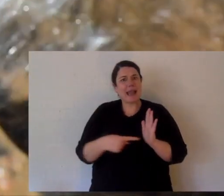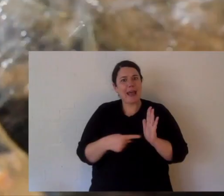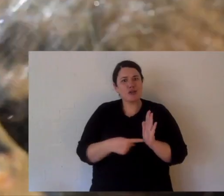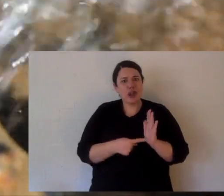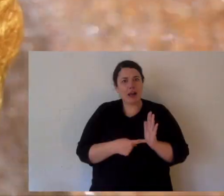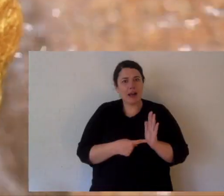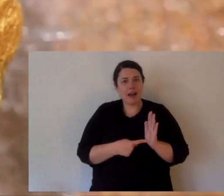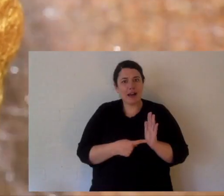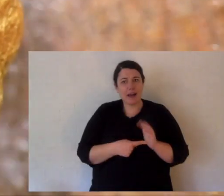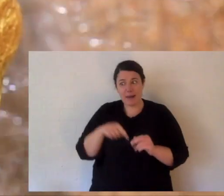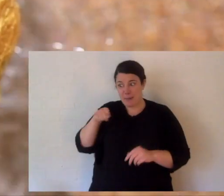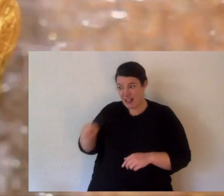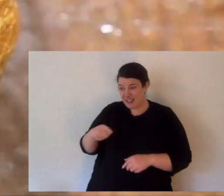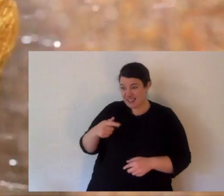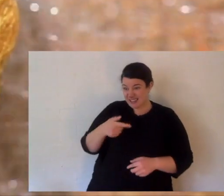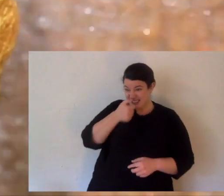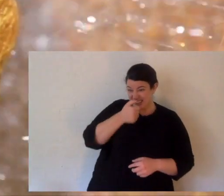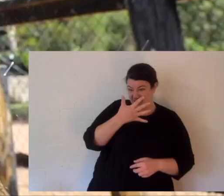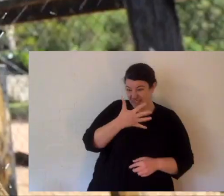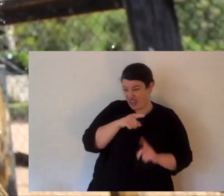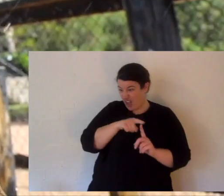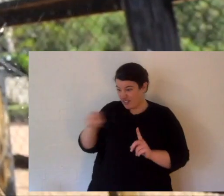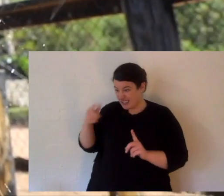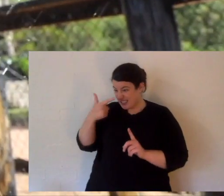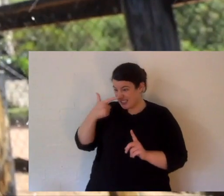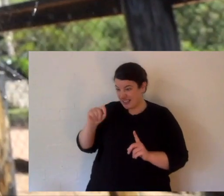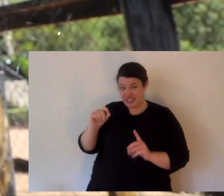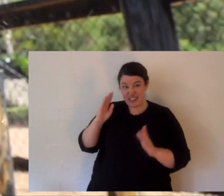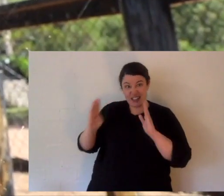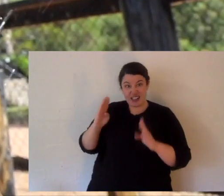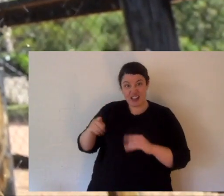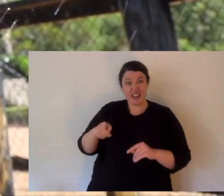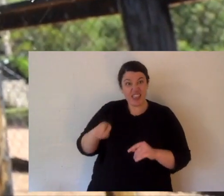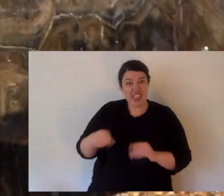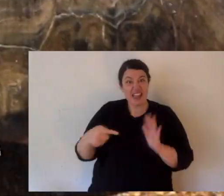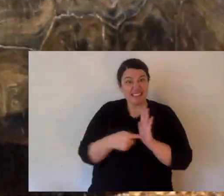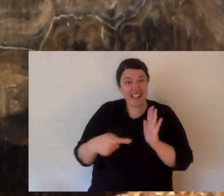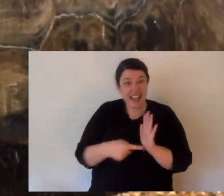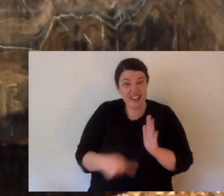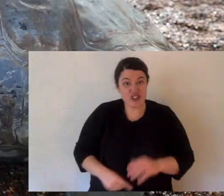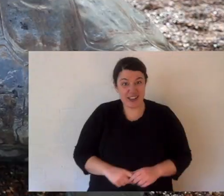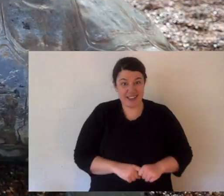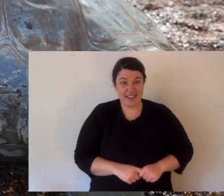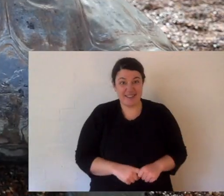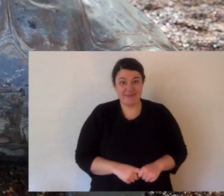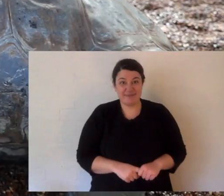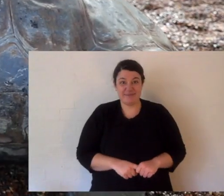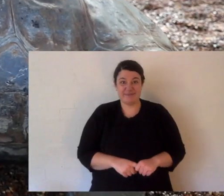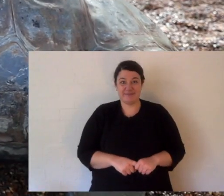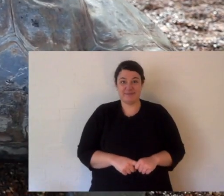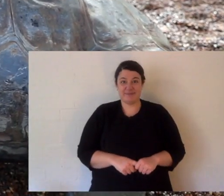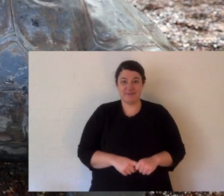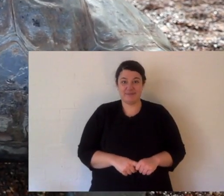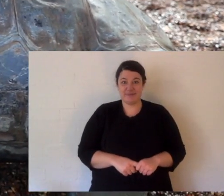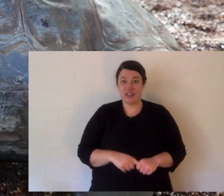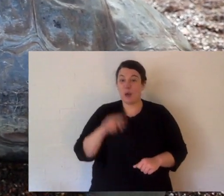or that stage of their life for a Galapagos tortoise, is about this age. It's 60 to 70 years old. Now, watch this when he